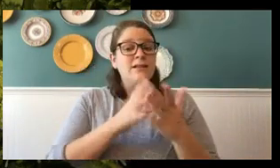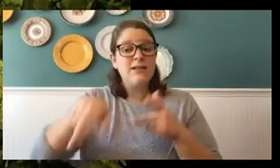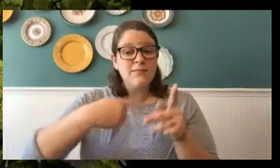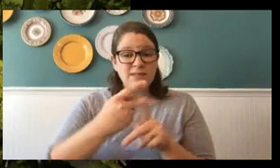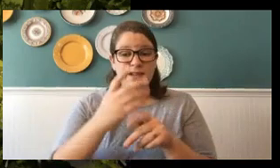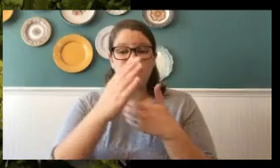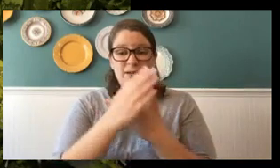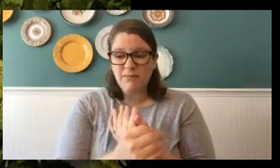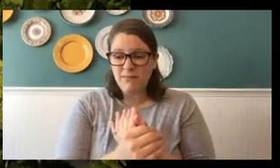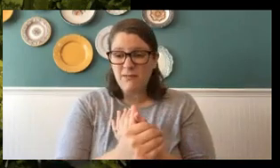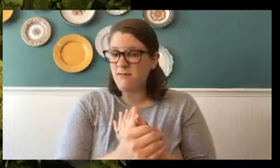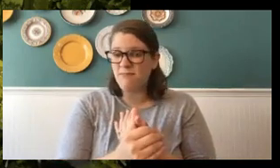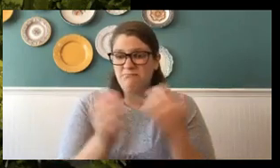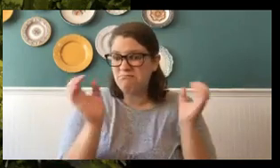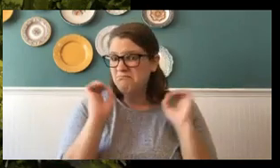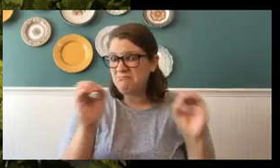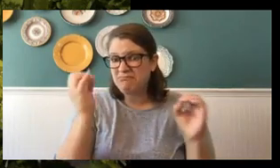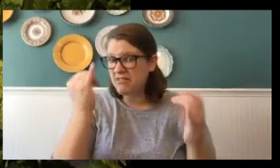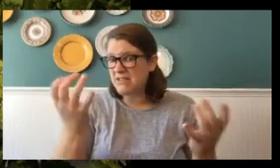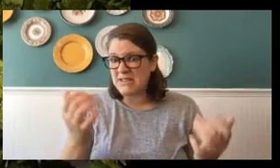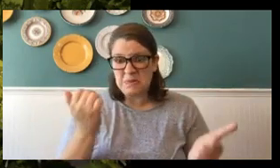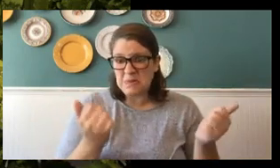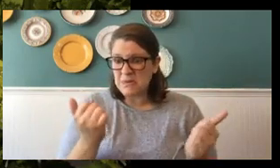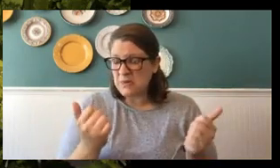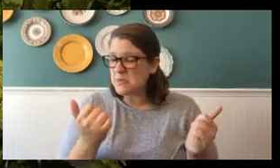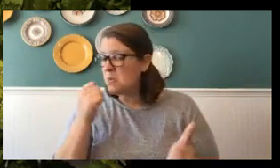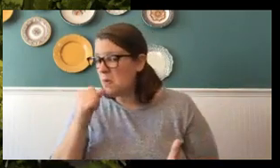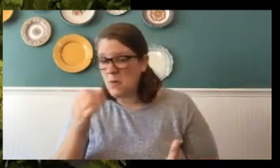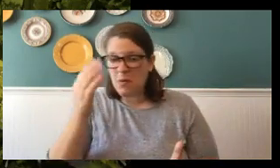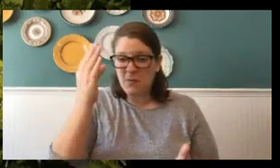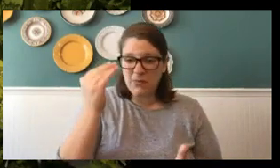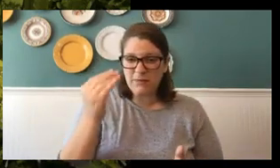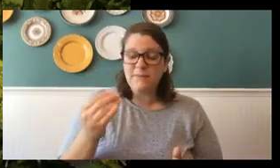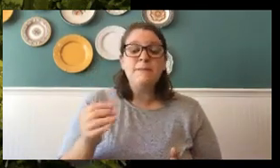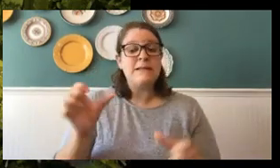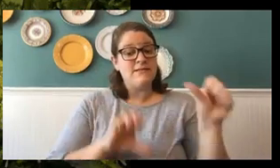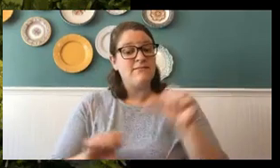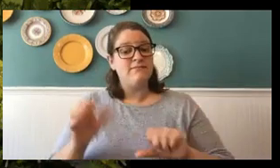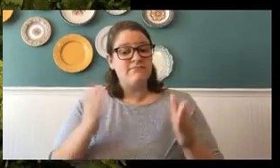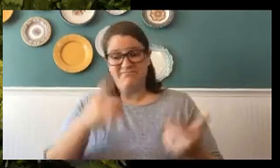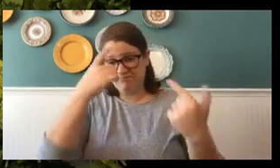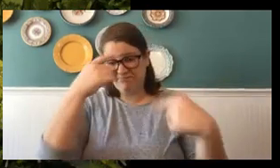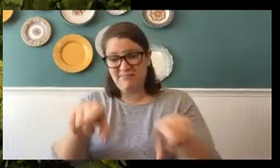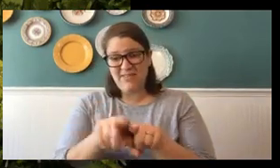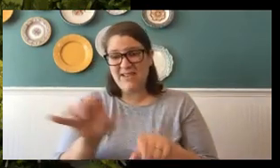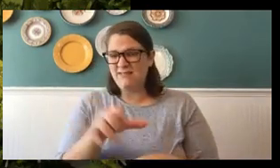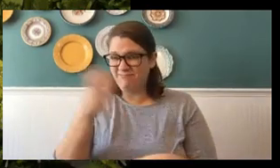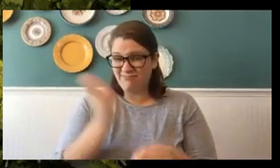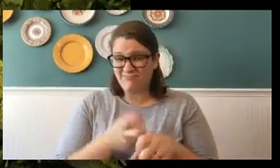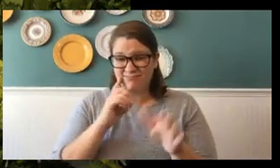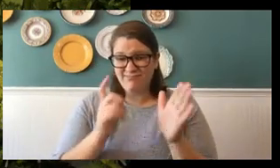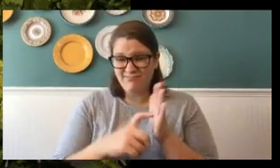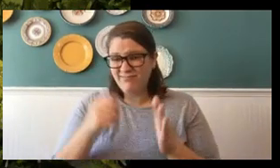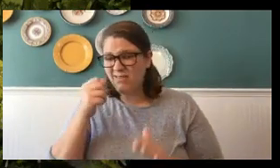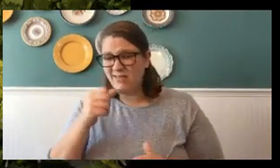Even the best scientists agree that some species of butterfly, it's a little bit difficult. So, again, depending on the species of